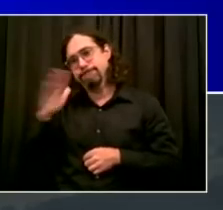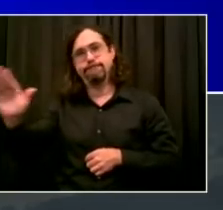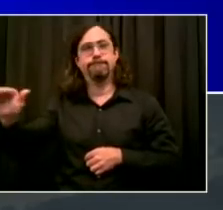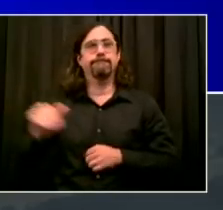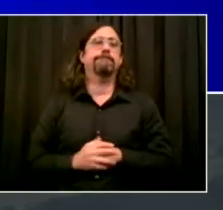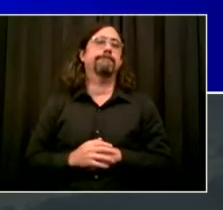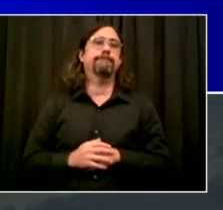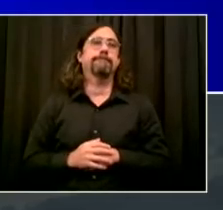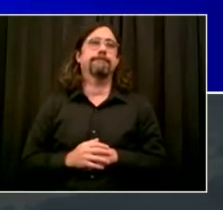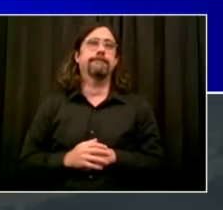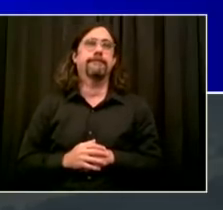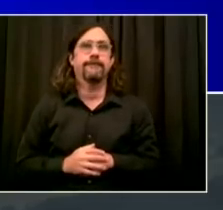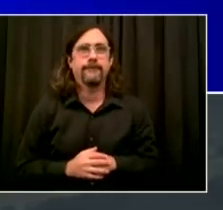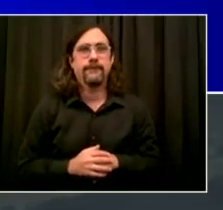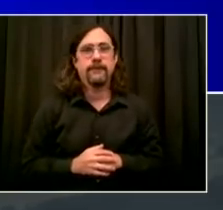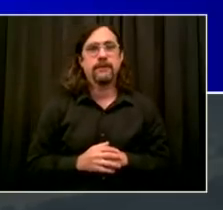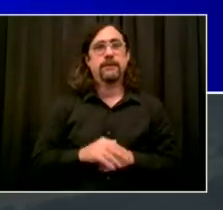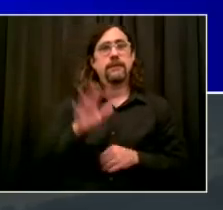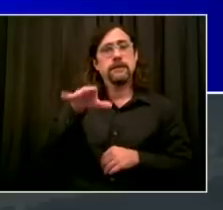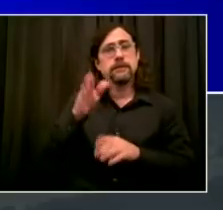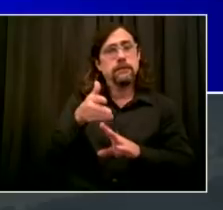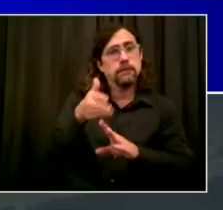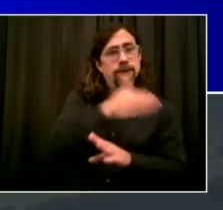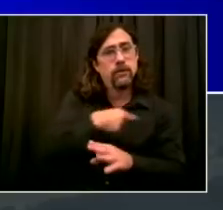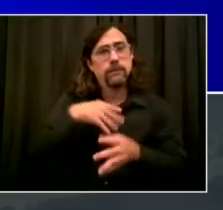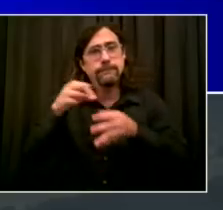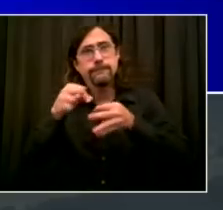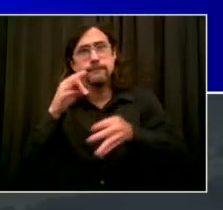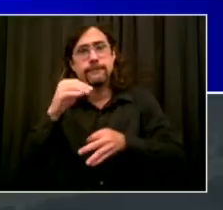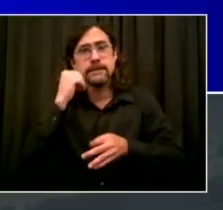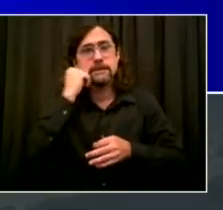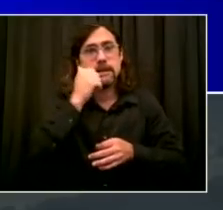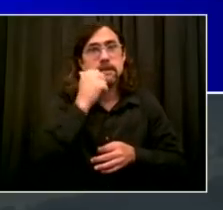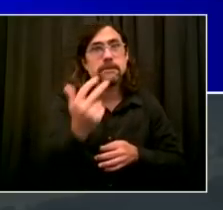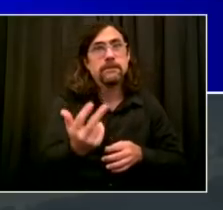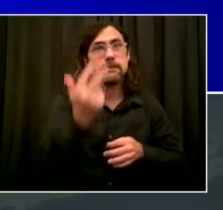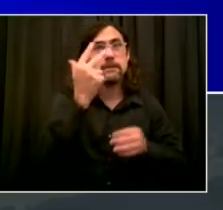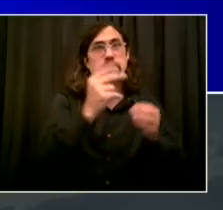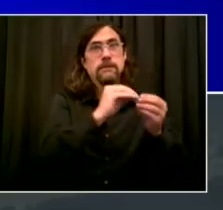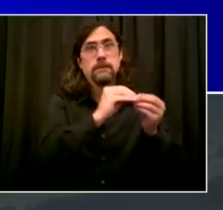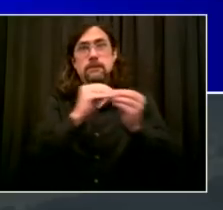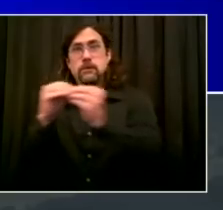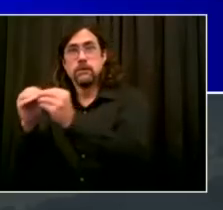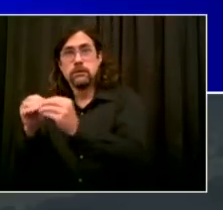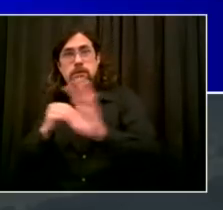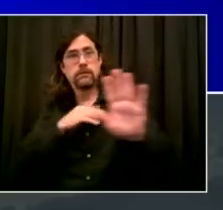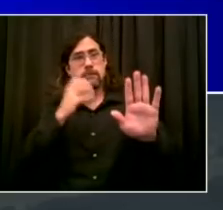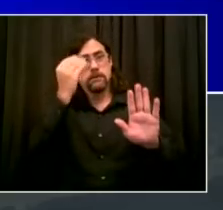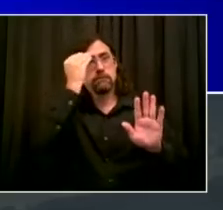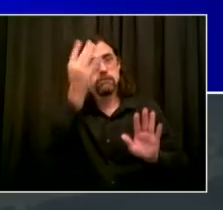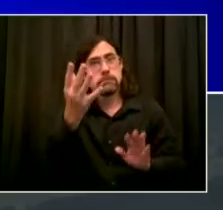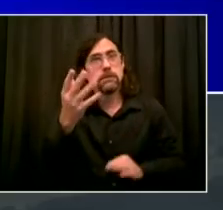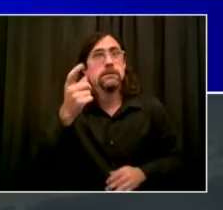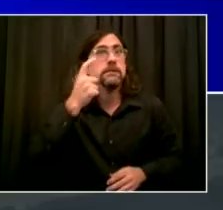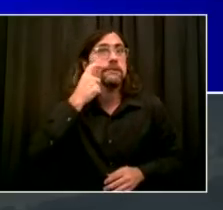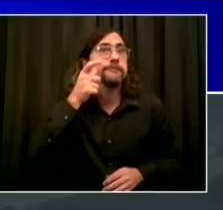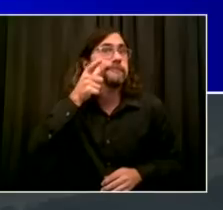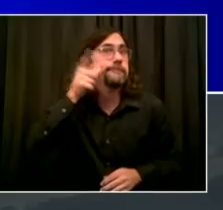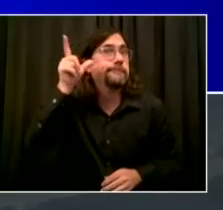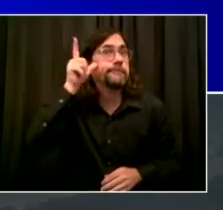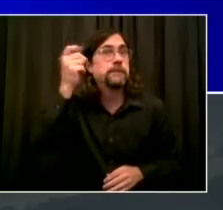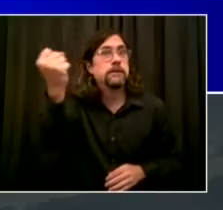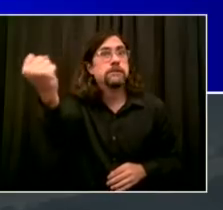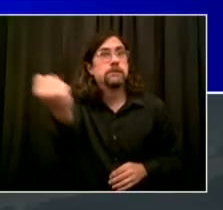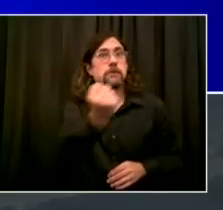had a really good sign. Saturday's positive testing rate for New York City was just 0